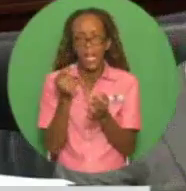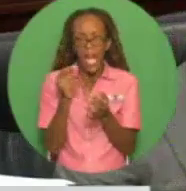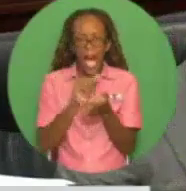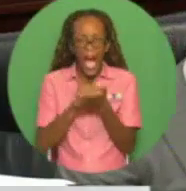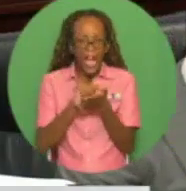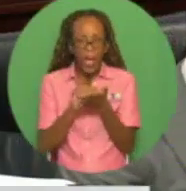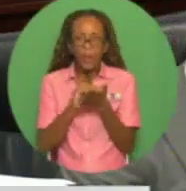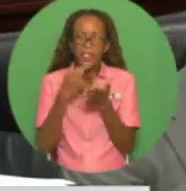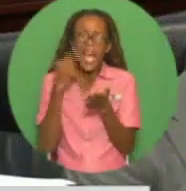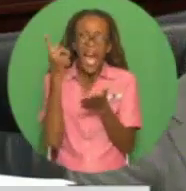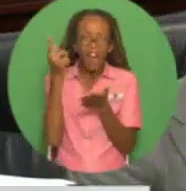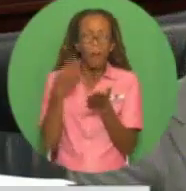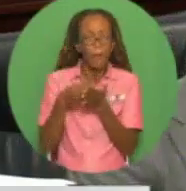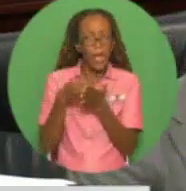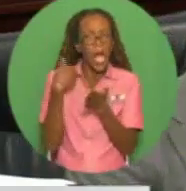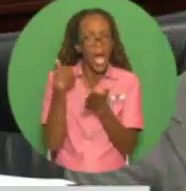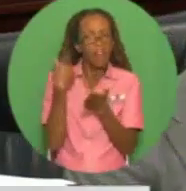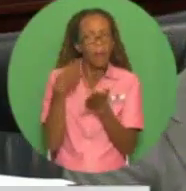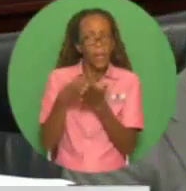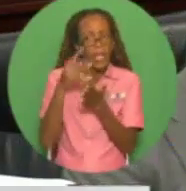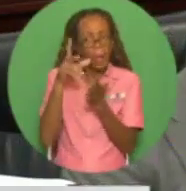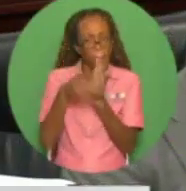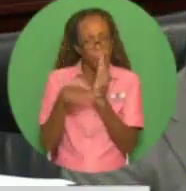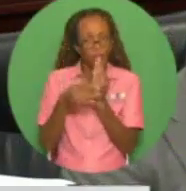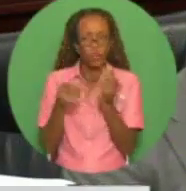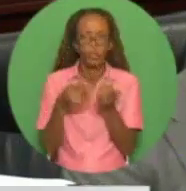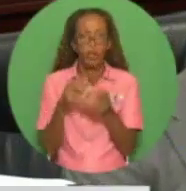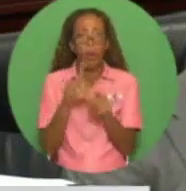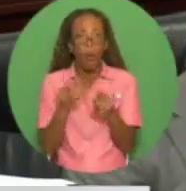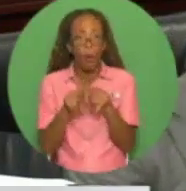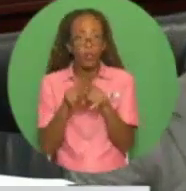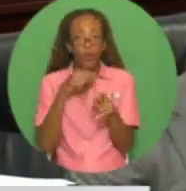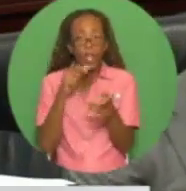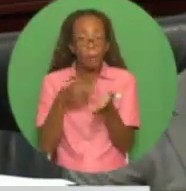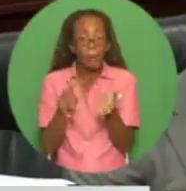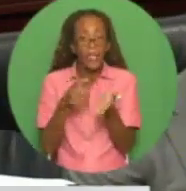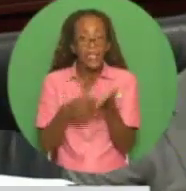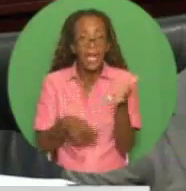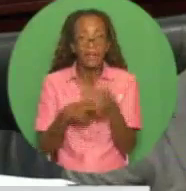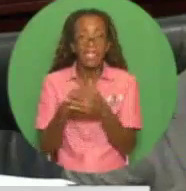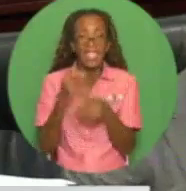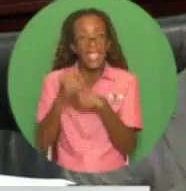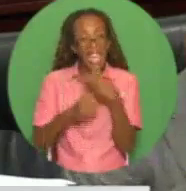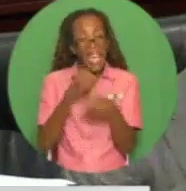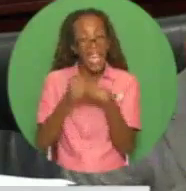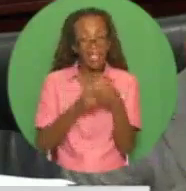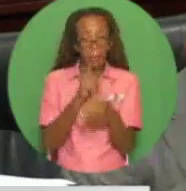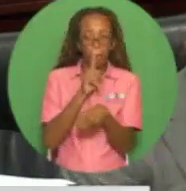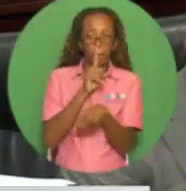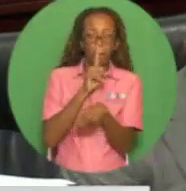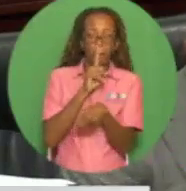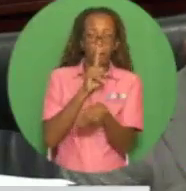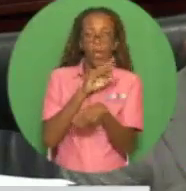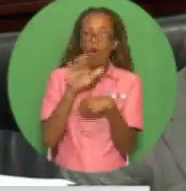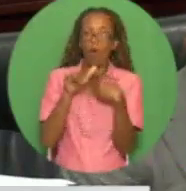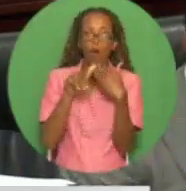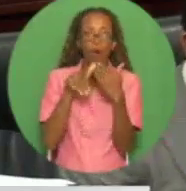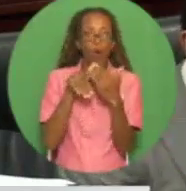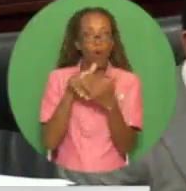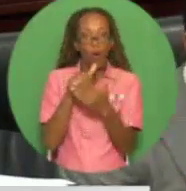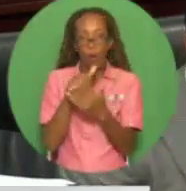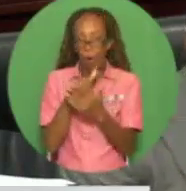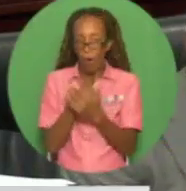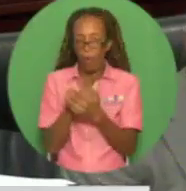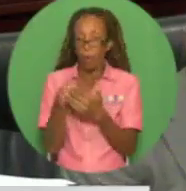and non-payment of taxes, a fact well known for years by all senior